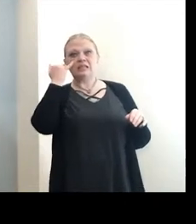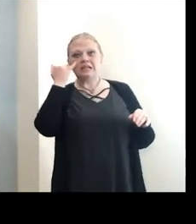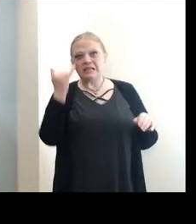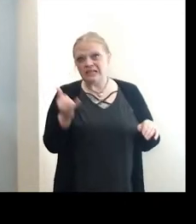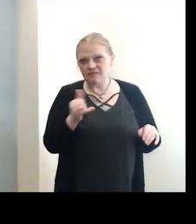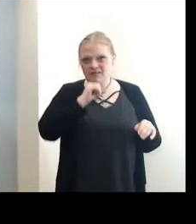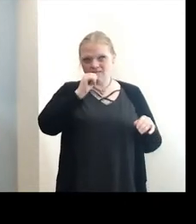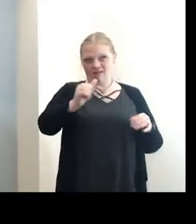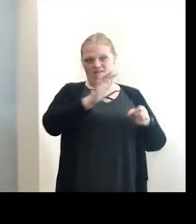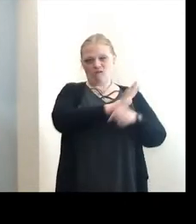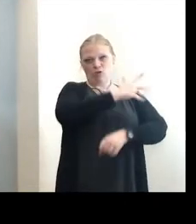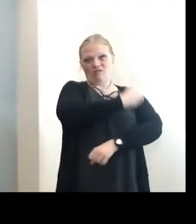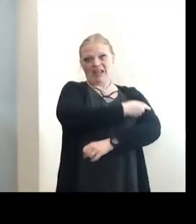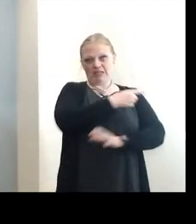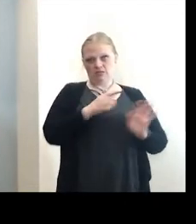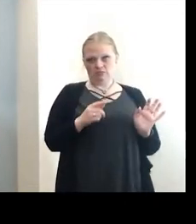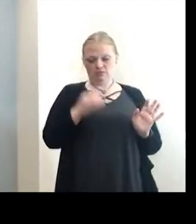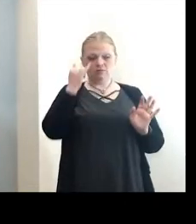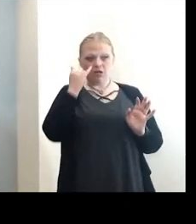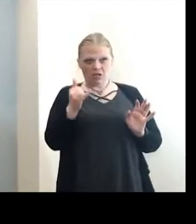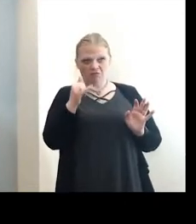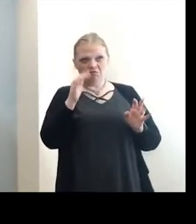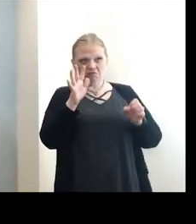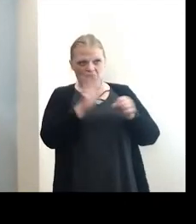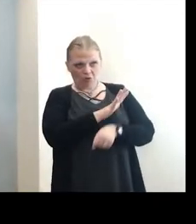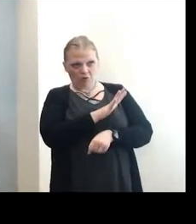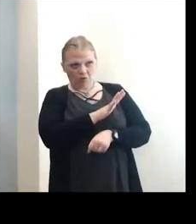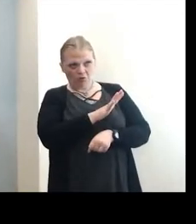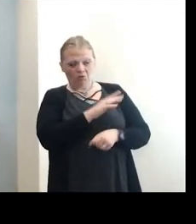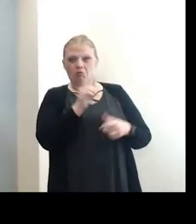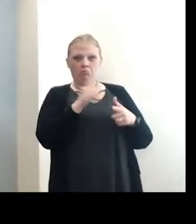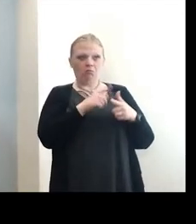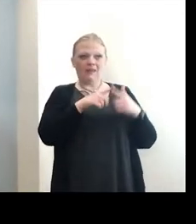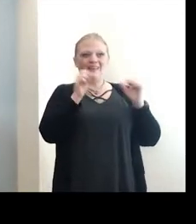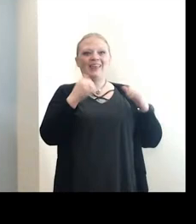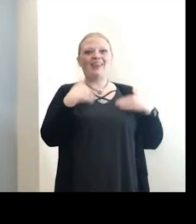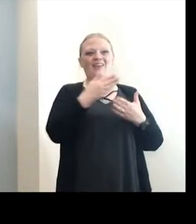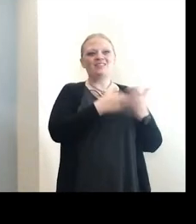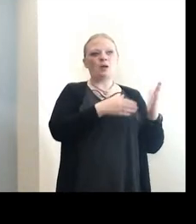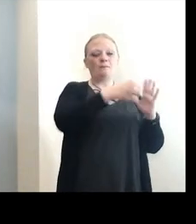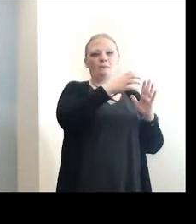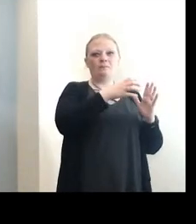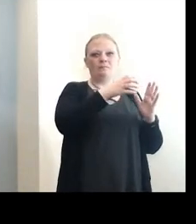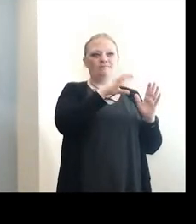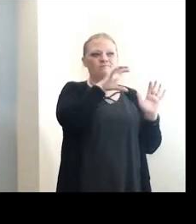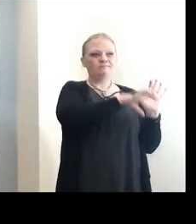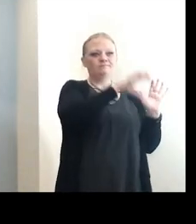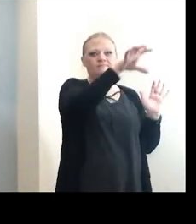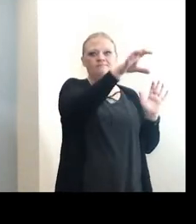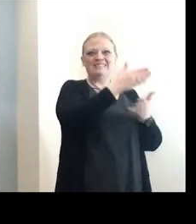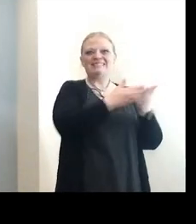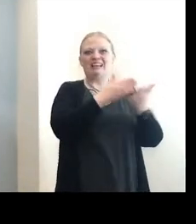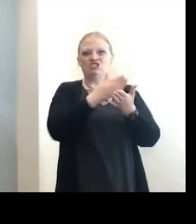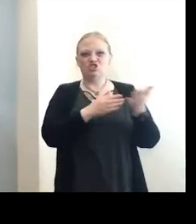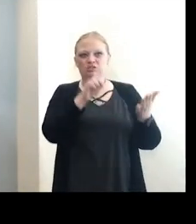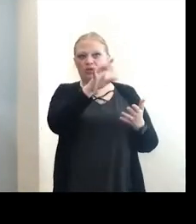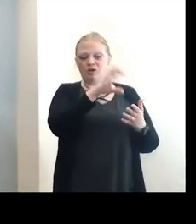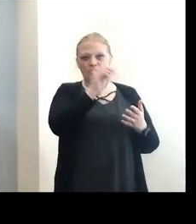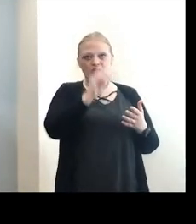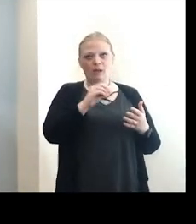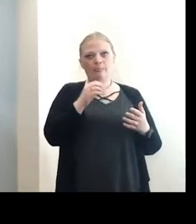not fully vaccinated. If they're fully vaccinated, they could have sections at 100%. And I believe the Blue Jays are revisiting